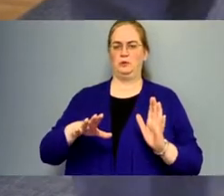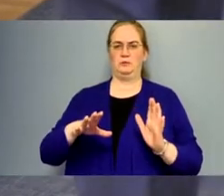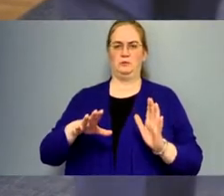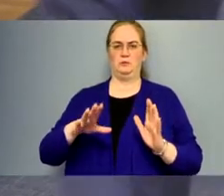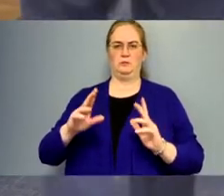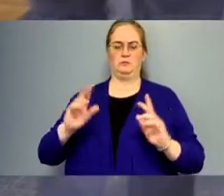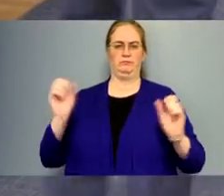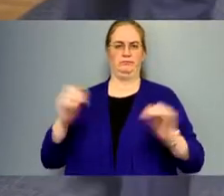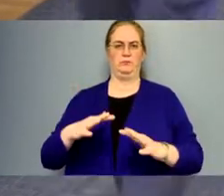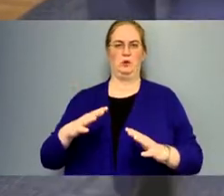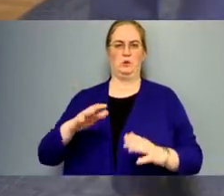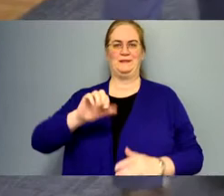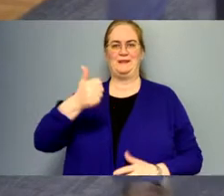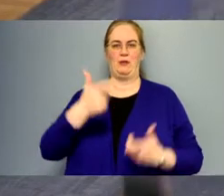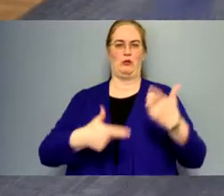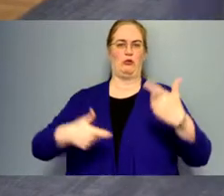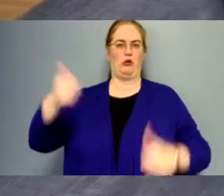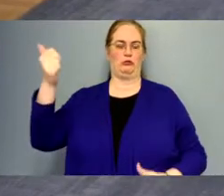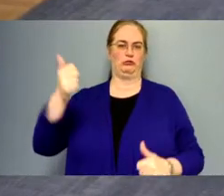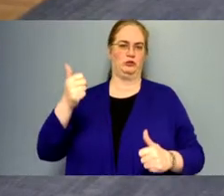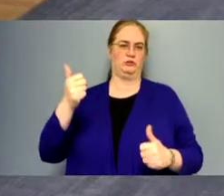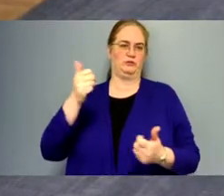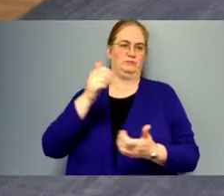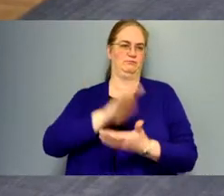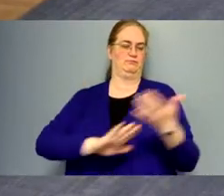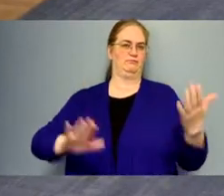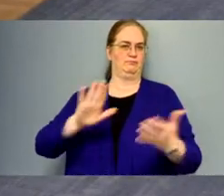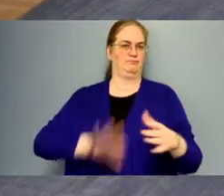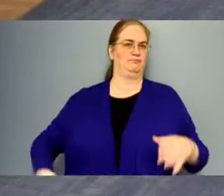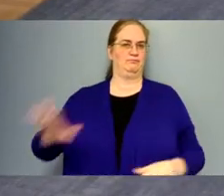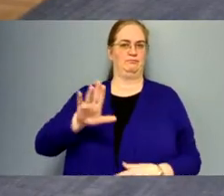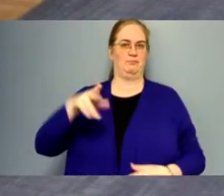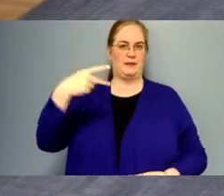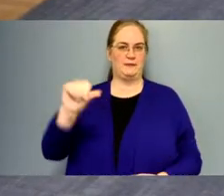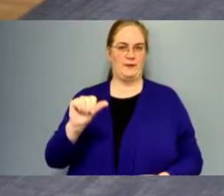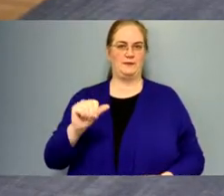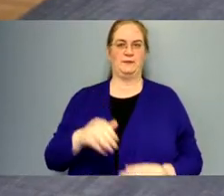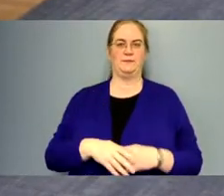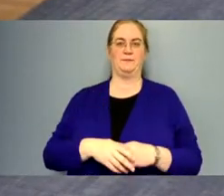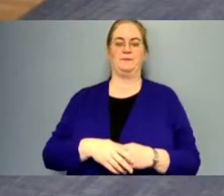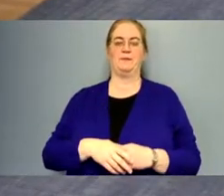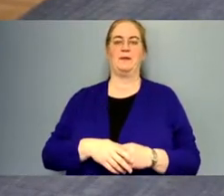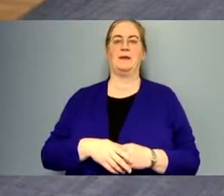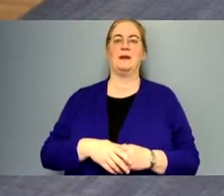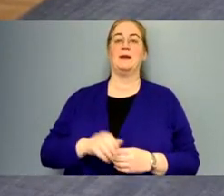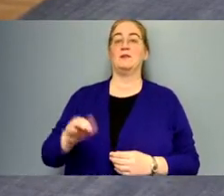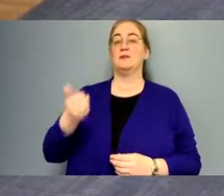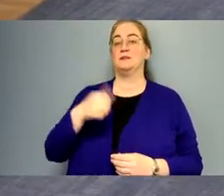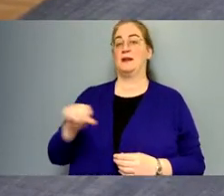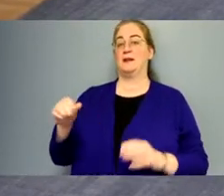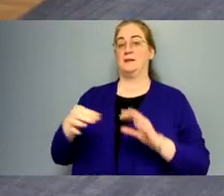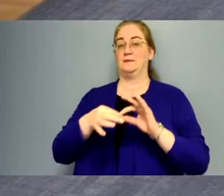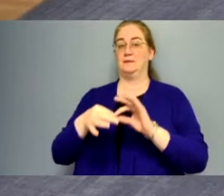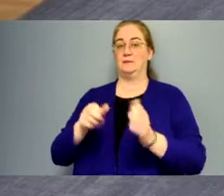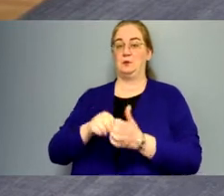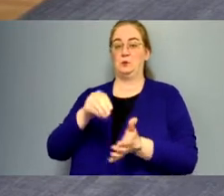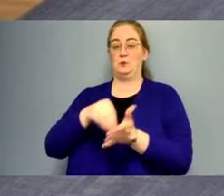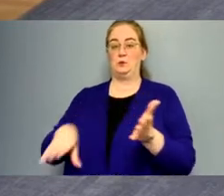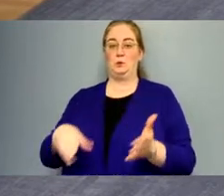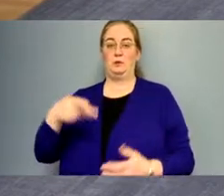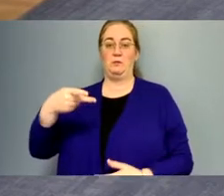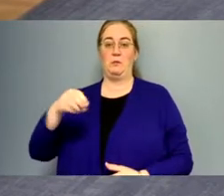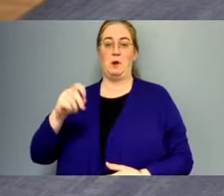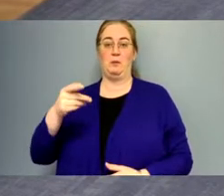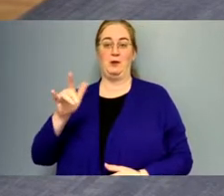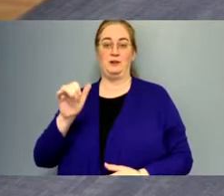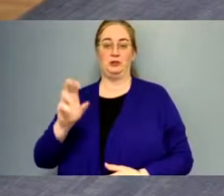educational institution in Pennsylvania. Uh, if there's any correlation between student population